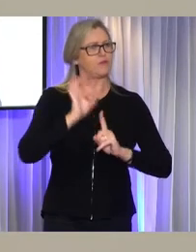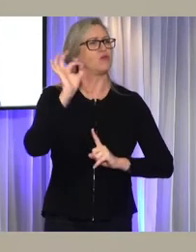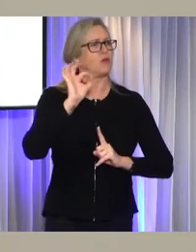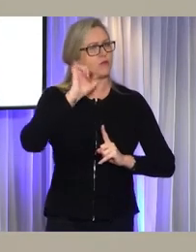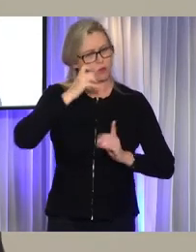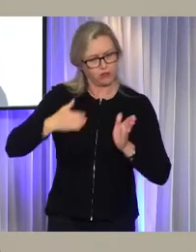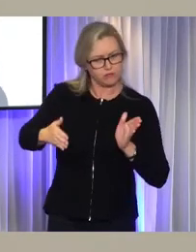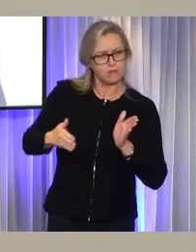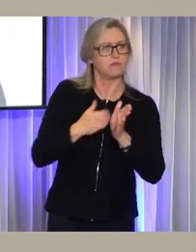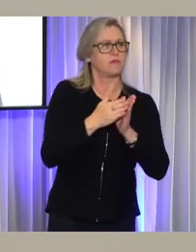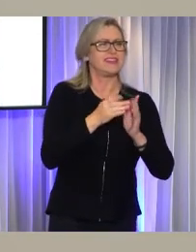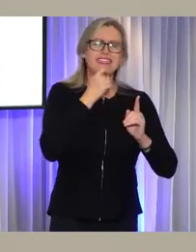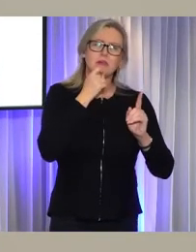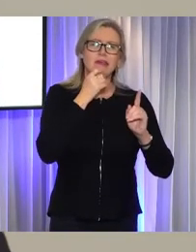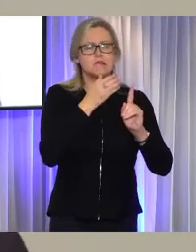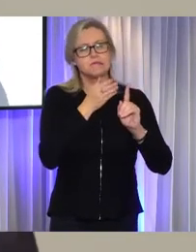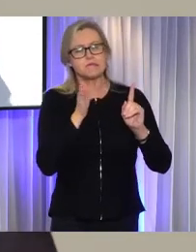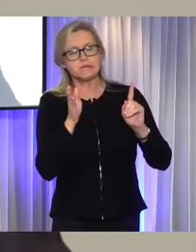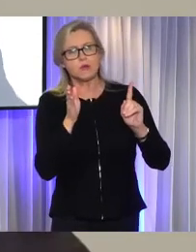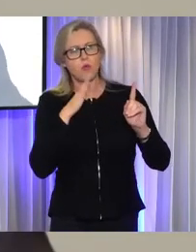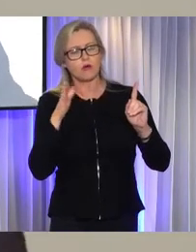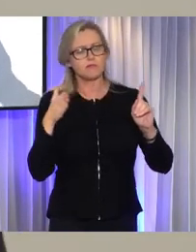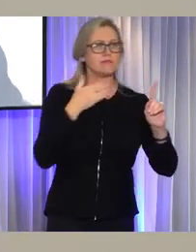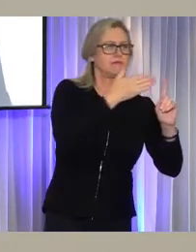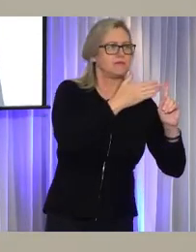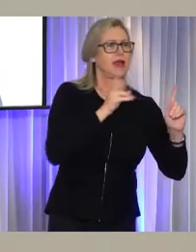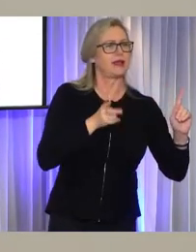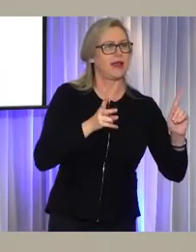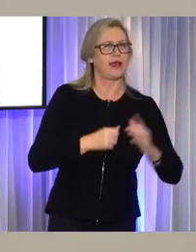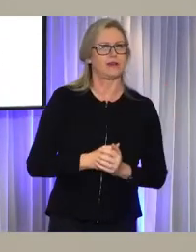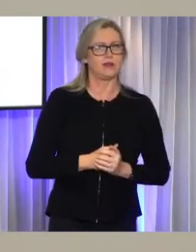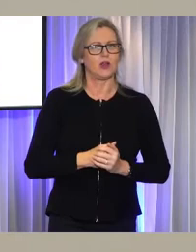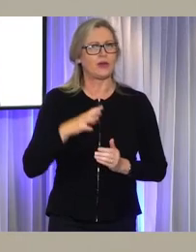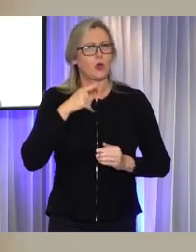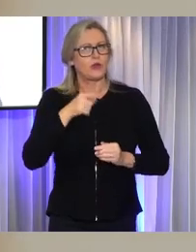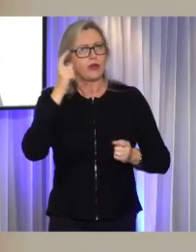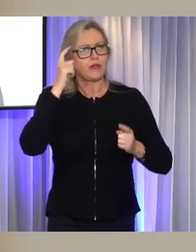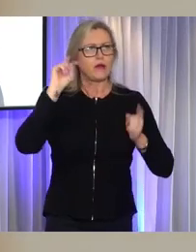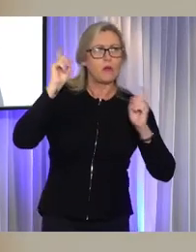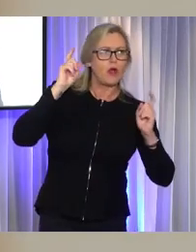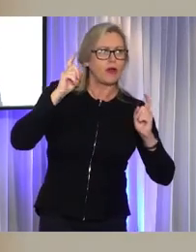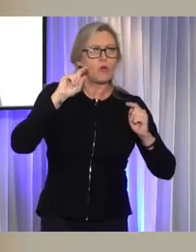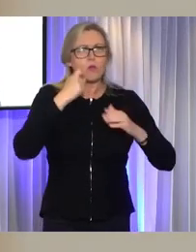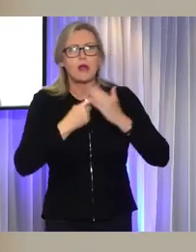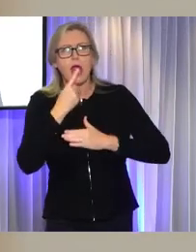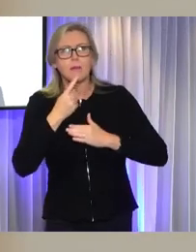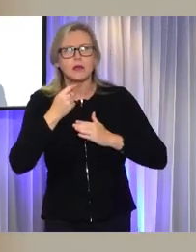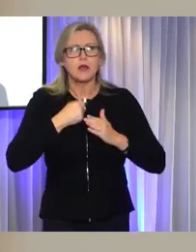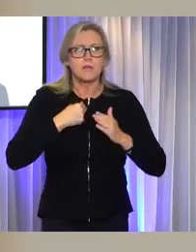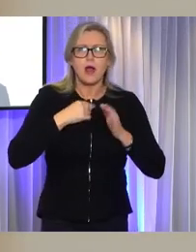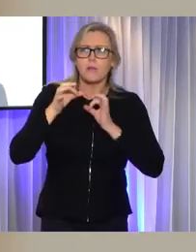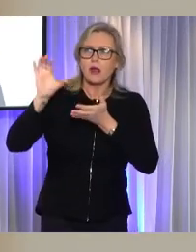so it's not a variable experience, so you don't have the midnight anxiety of what's going to happen to your plan. I want the scheme to be more